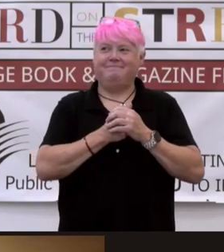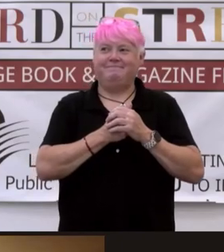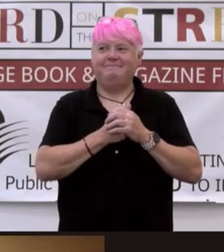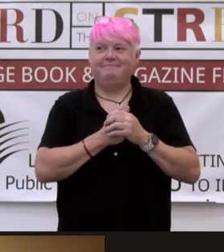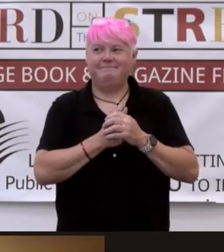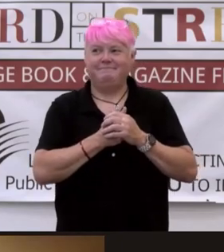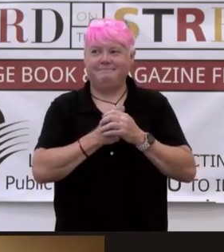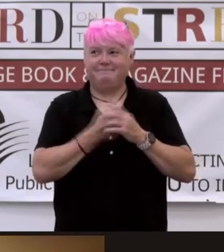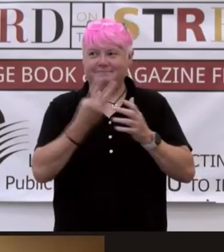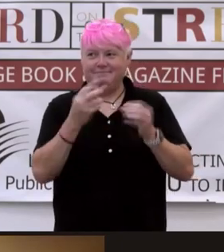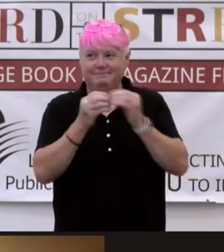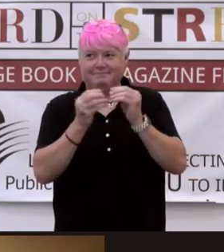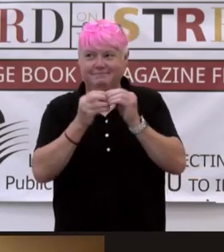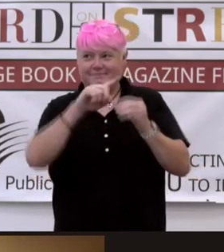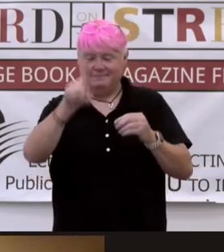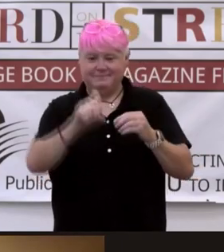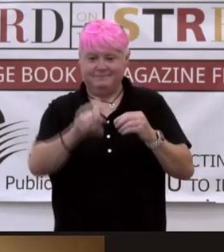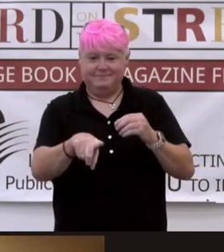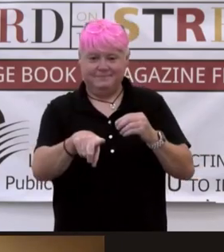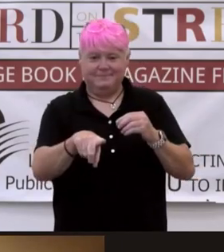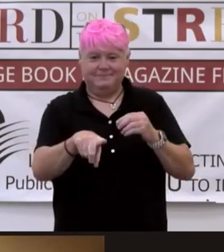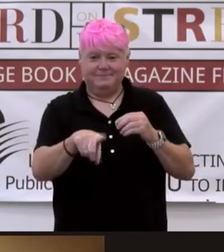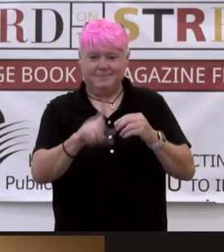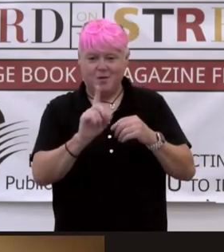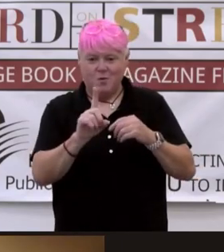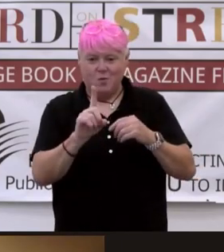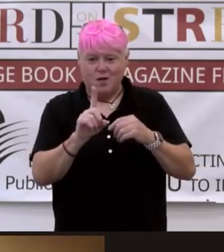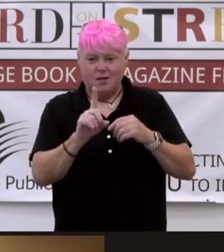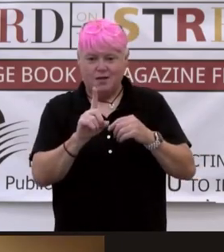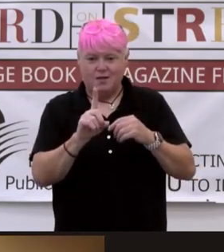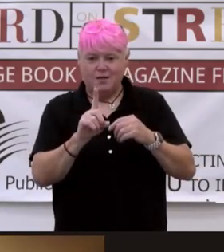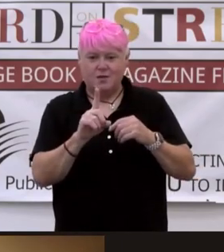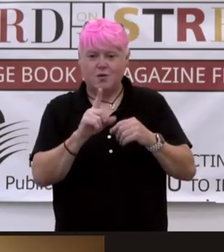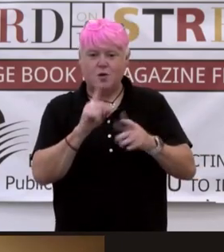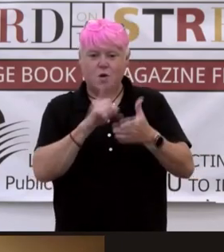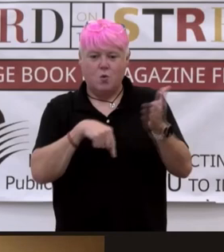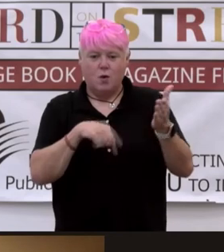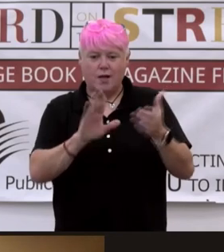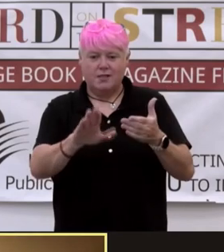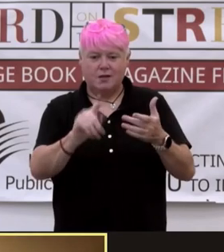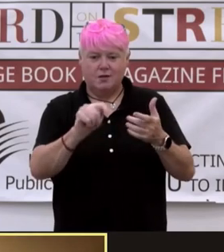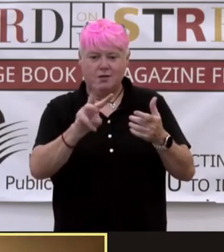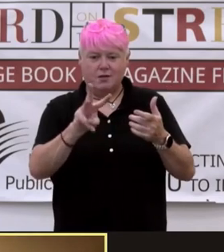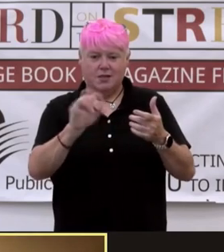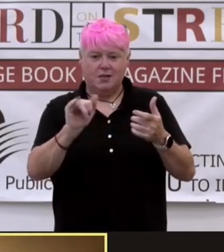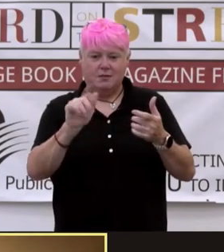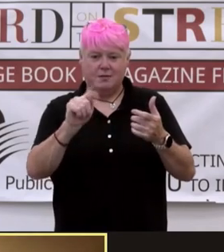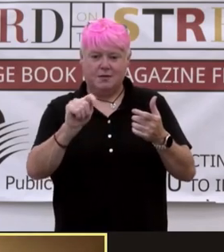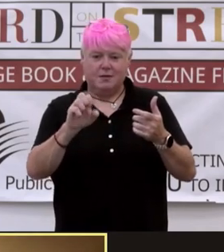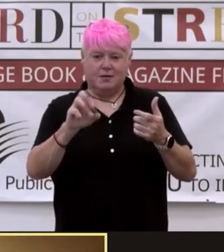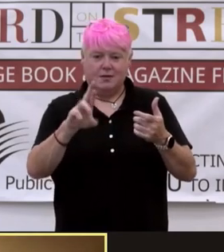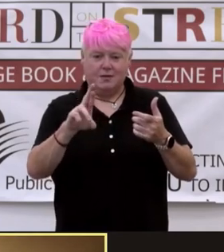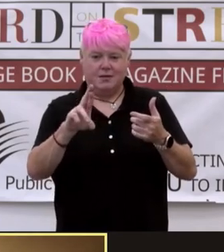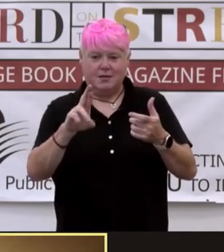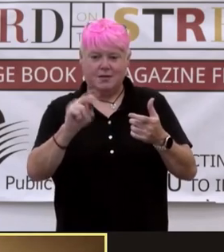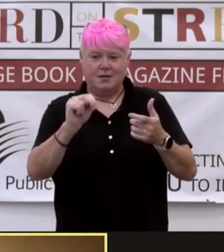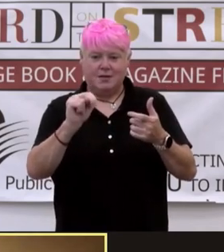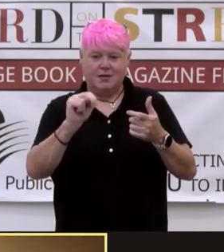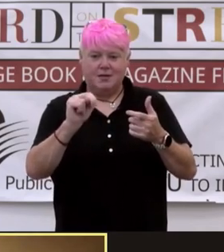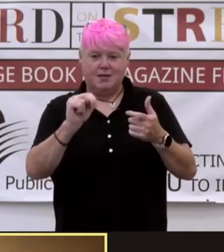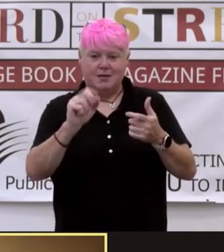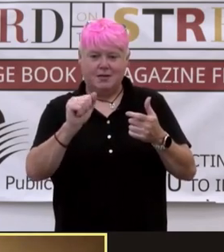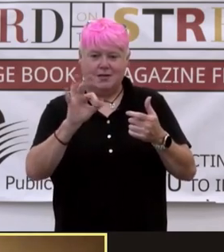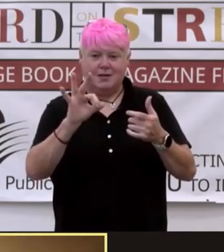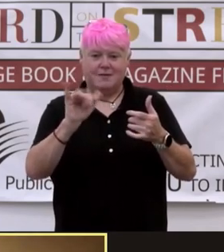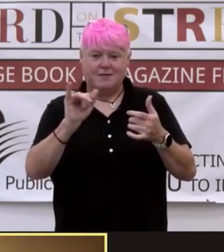Two more questions here from Colette. One of them, what is your Twitter handle? Oh, it's at Nafiza, N-A-F-I-Z